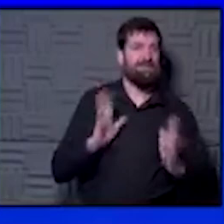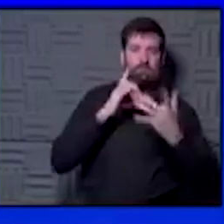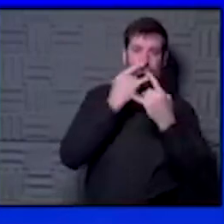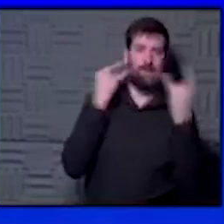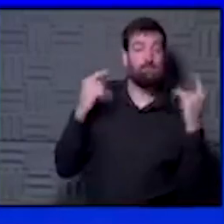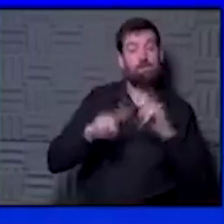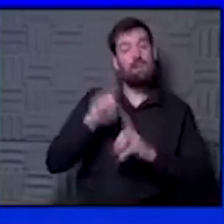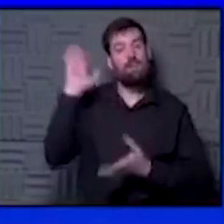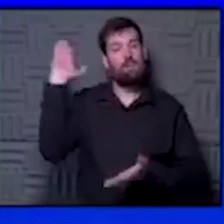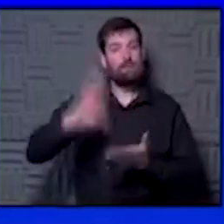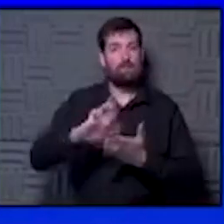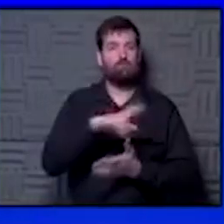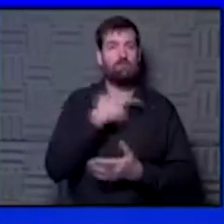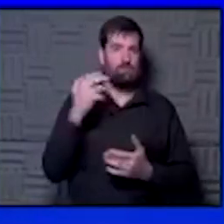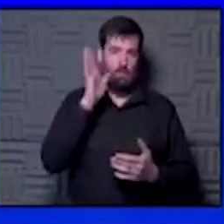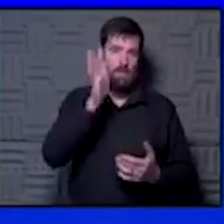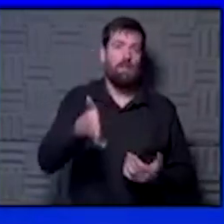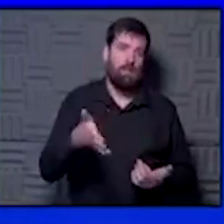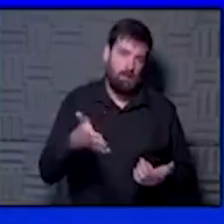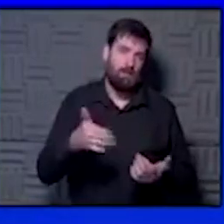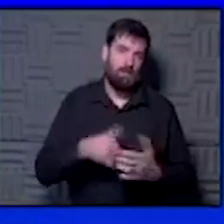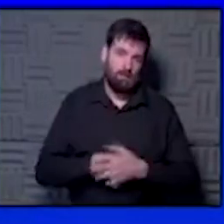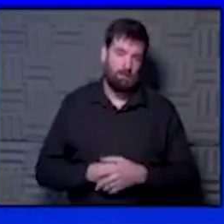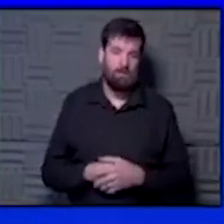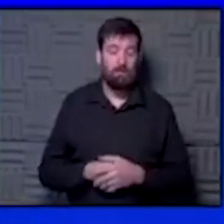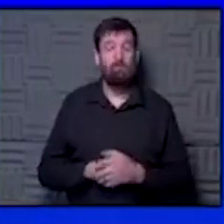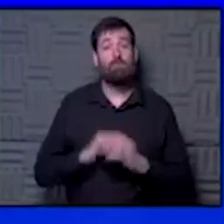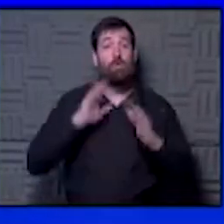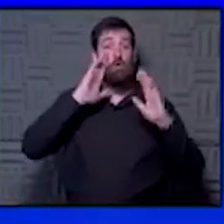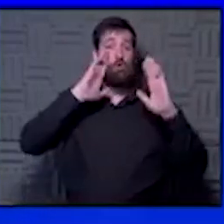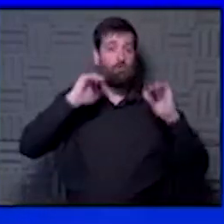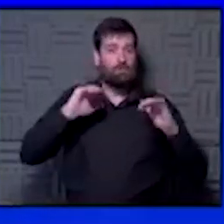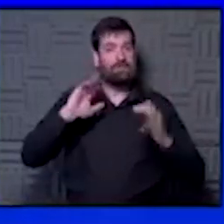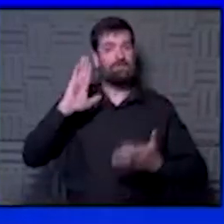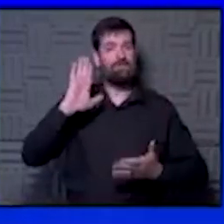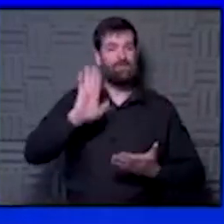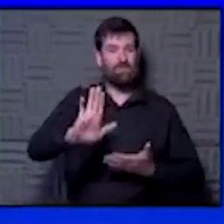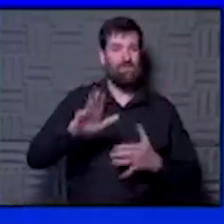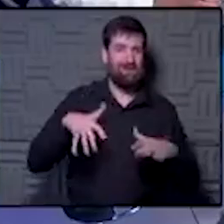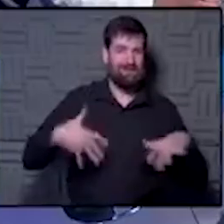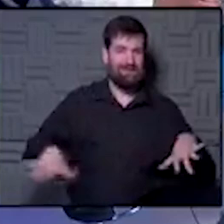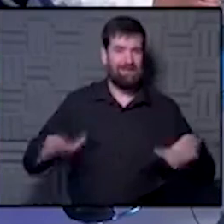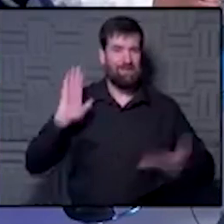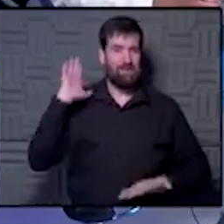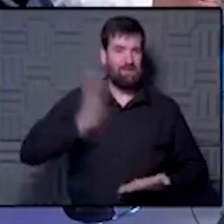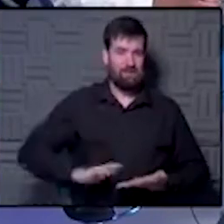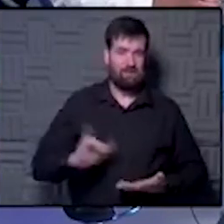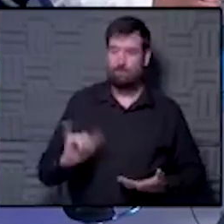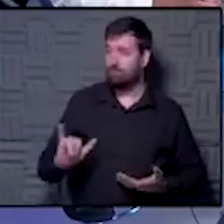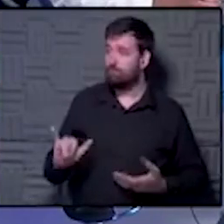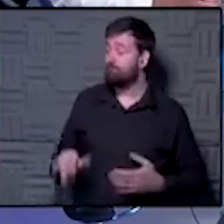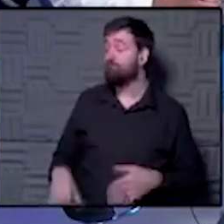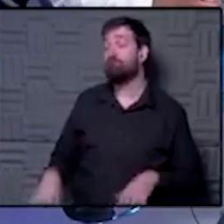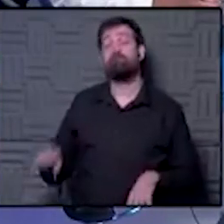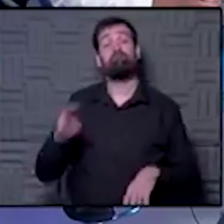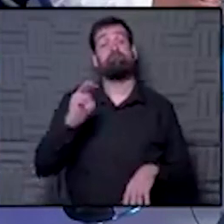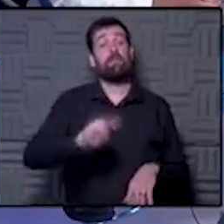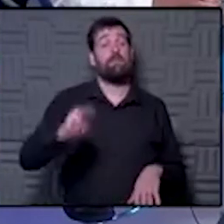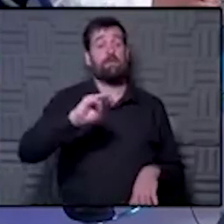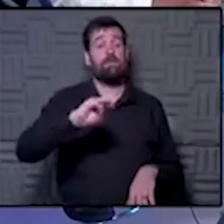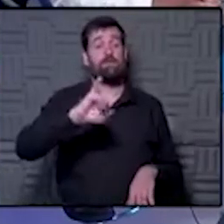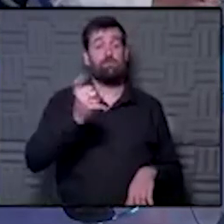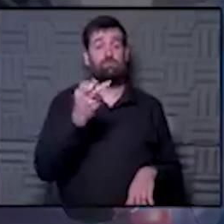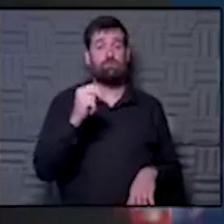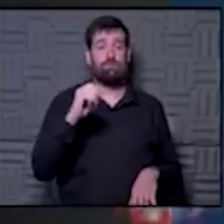things will lower your risk as much as possible. Hopefully reduce your anxiety as well. Hey, on Monday, Johnson